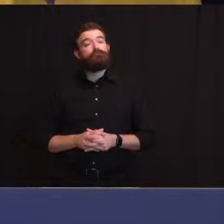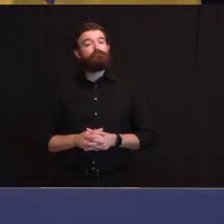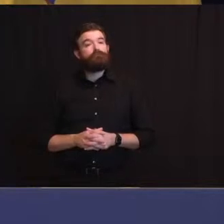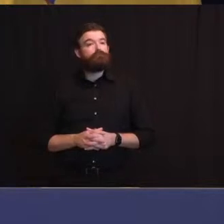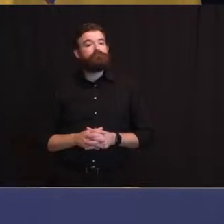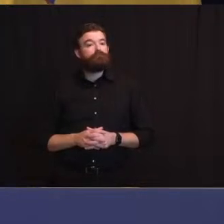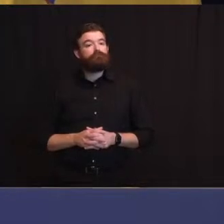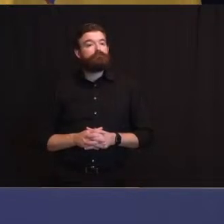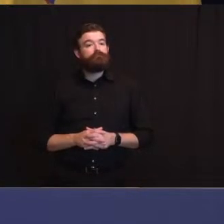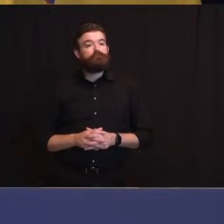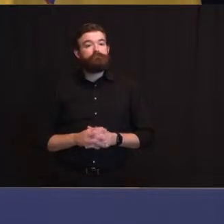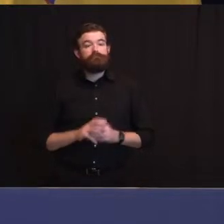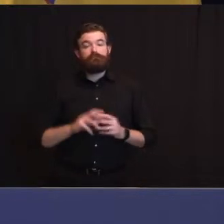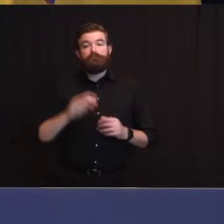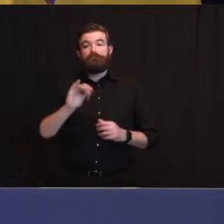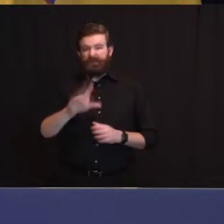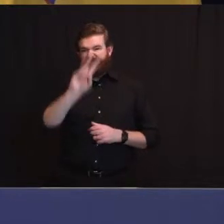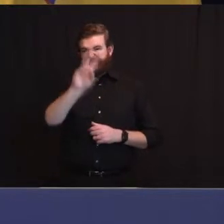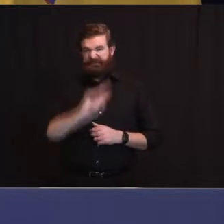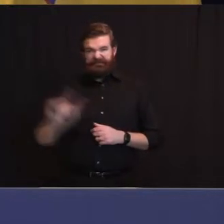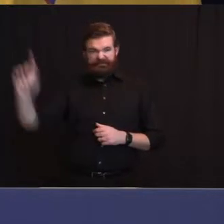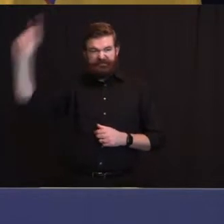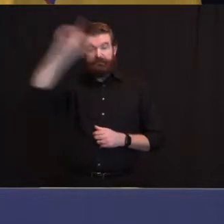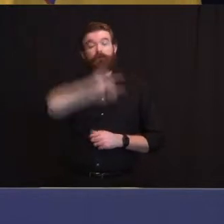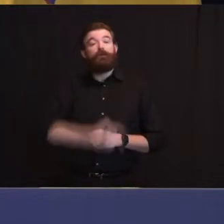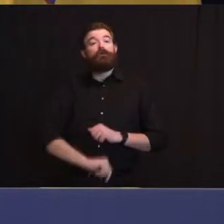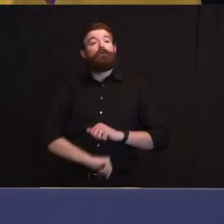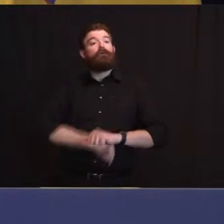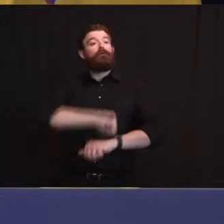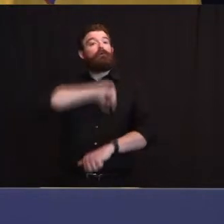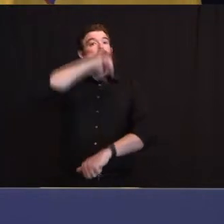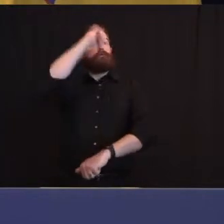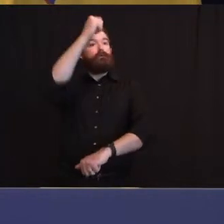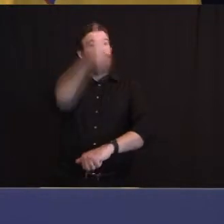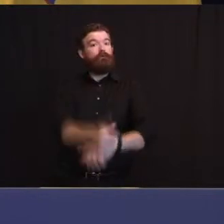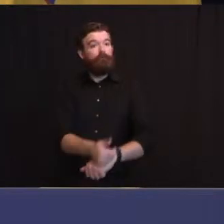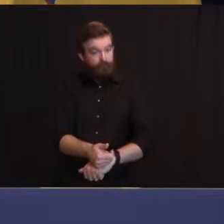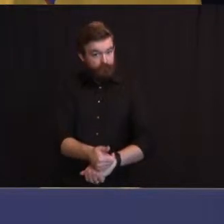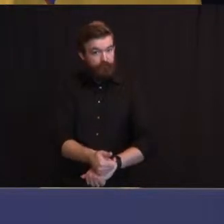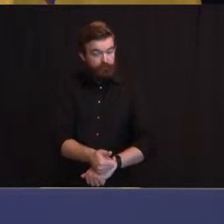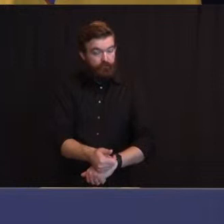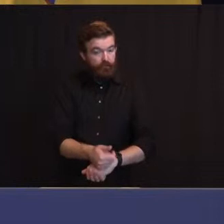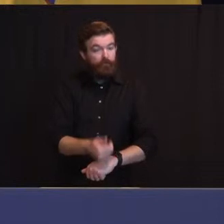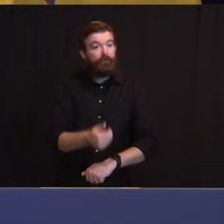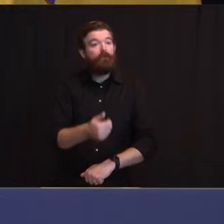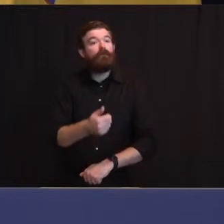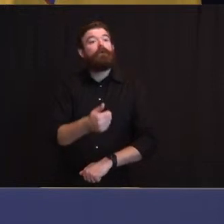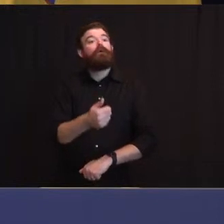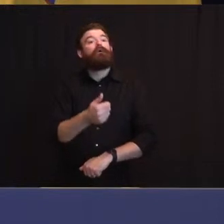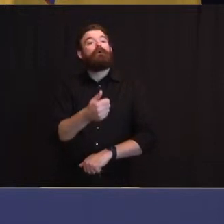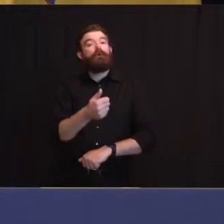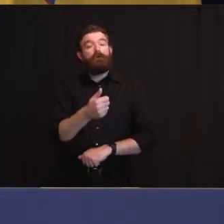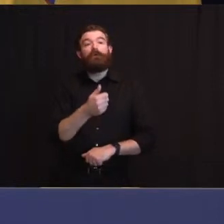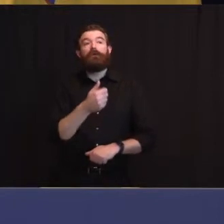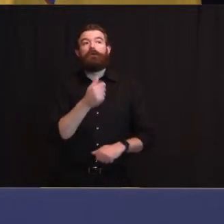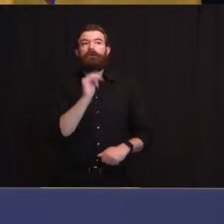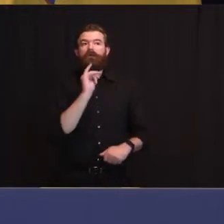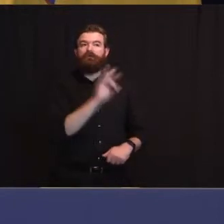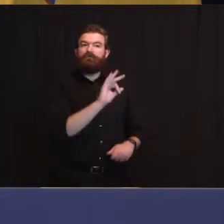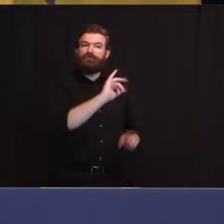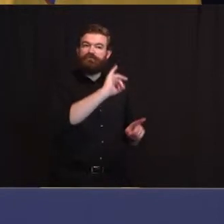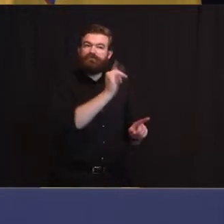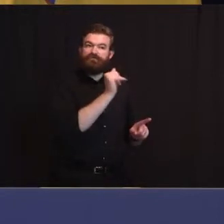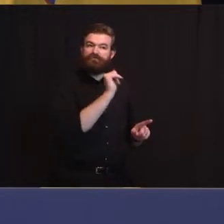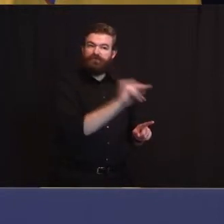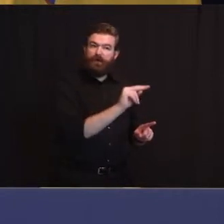January 15th and we're still in 1A as I suspect we will be it'll be for healthcare workers and whatnot and we will come long